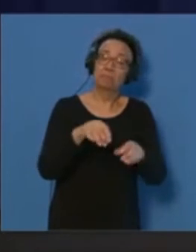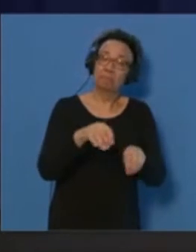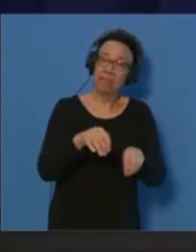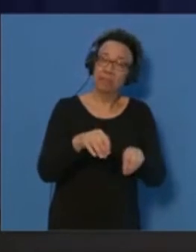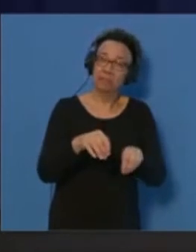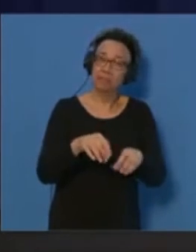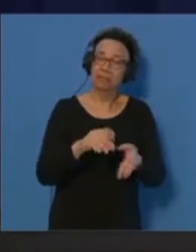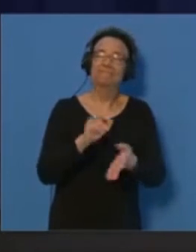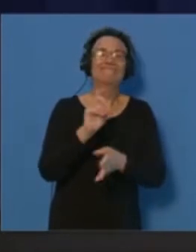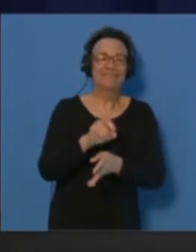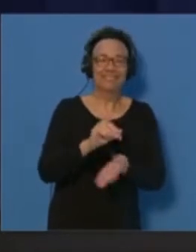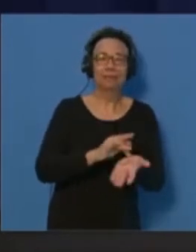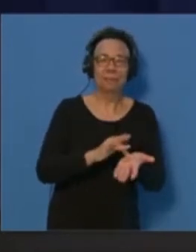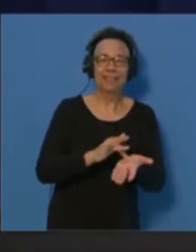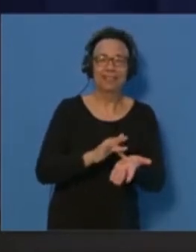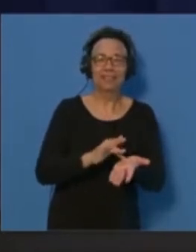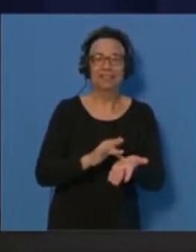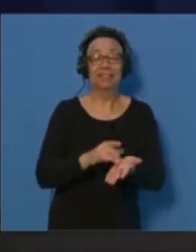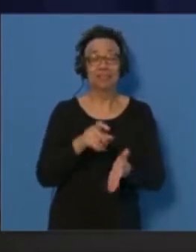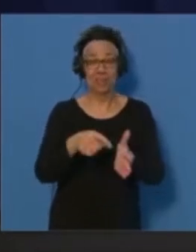which are required here.